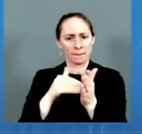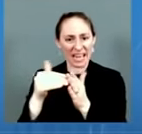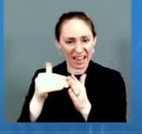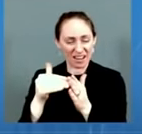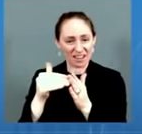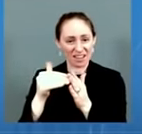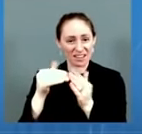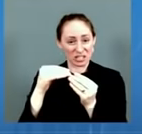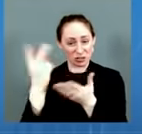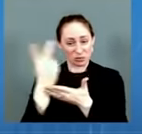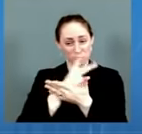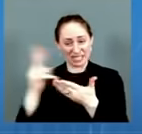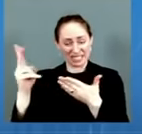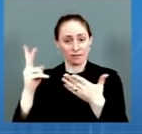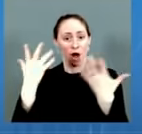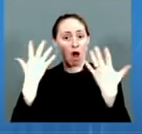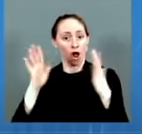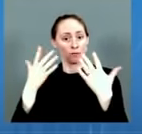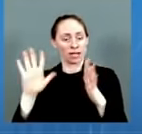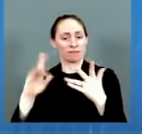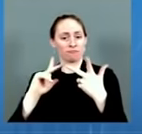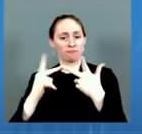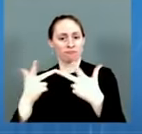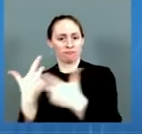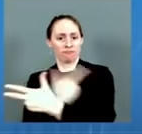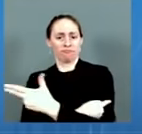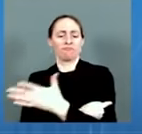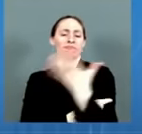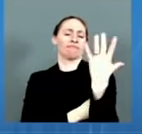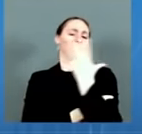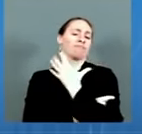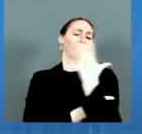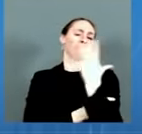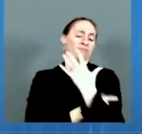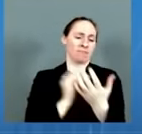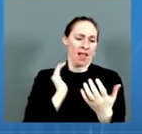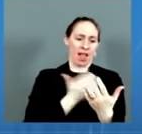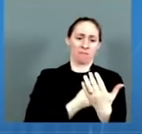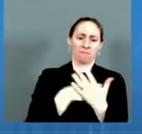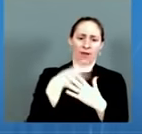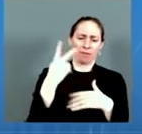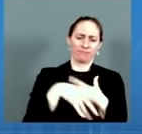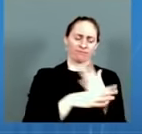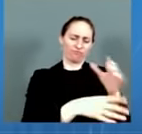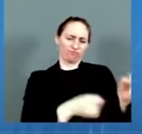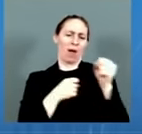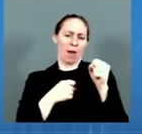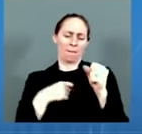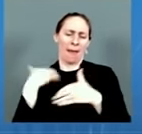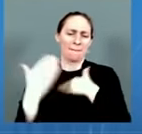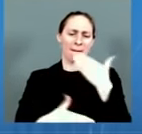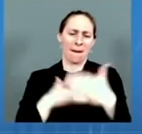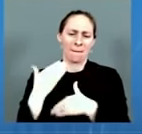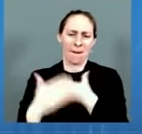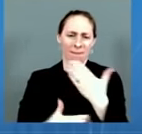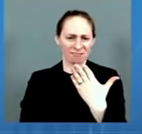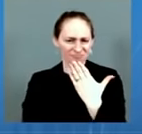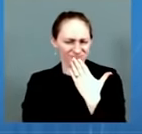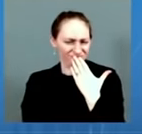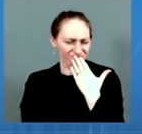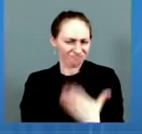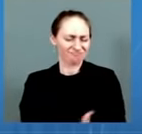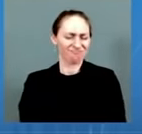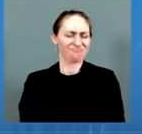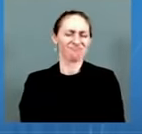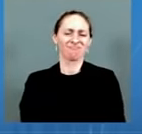accelerating. And our overall vaccination program is also on the increase. In the first two weeks of